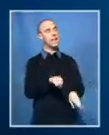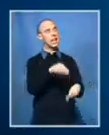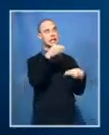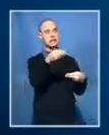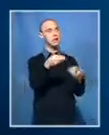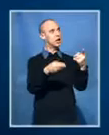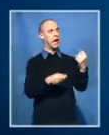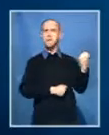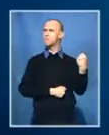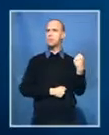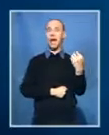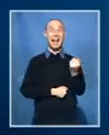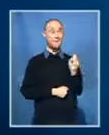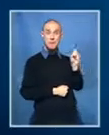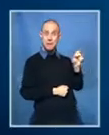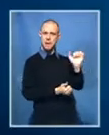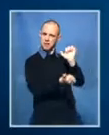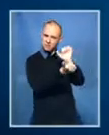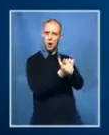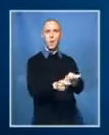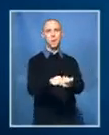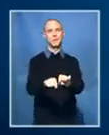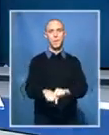arrested. Linda Mkopoze, SABC News, Durban.